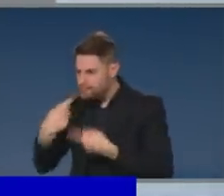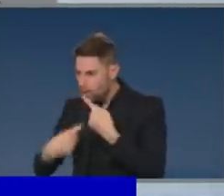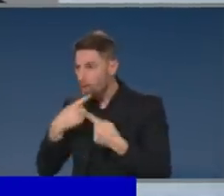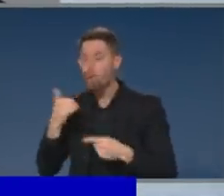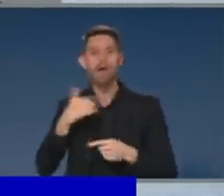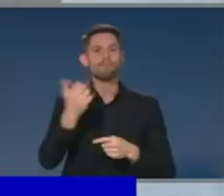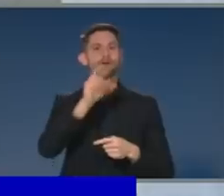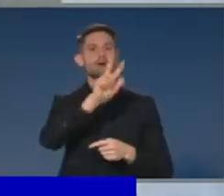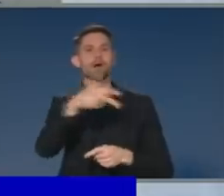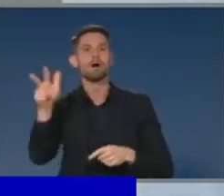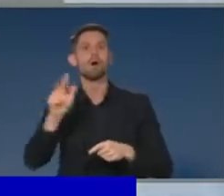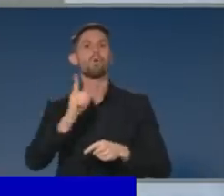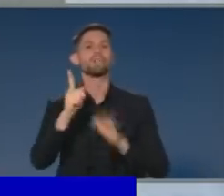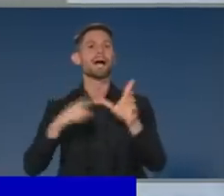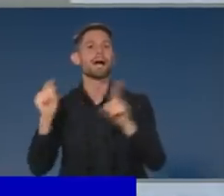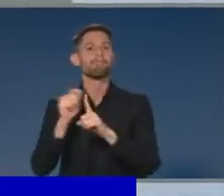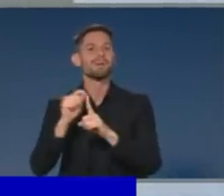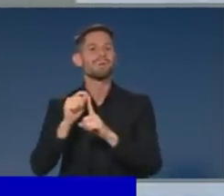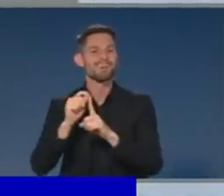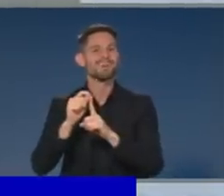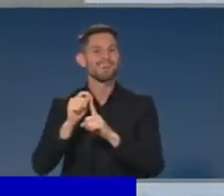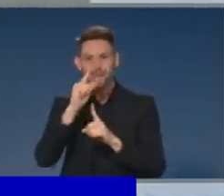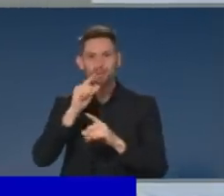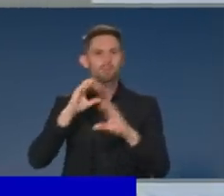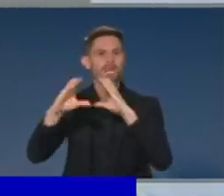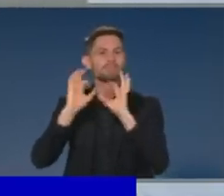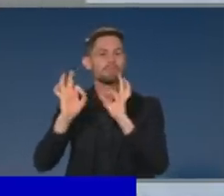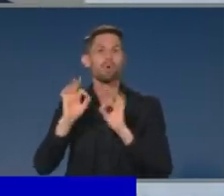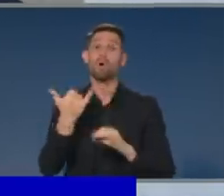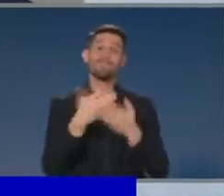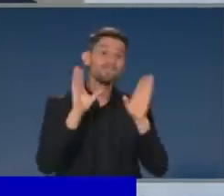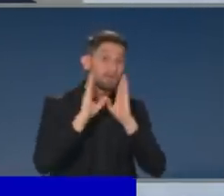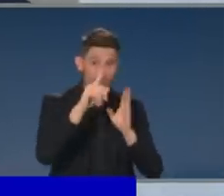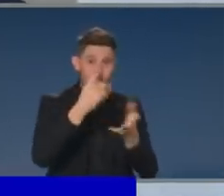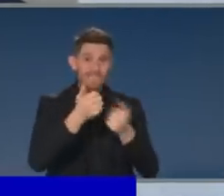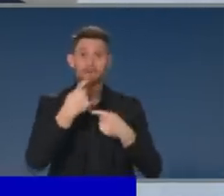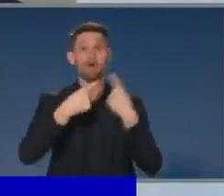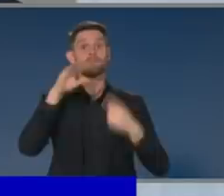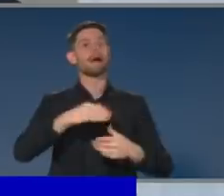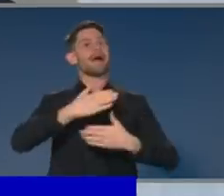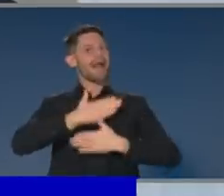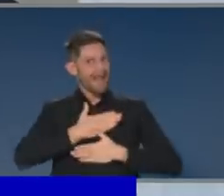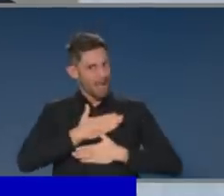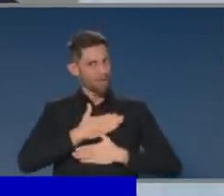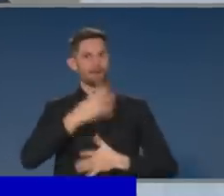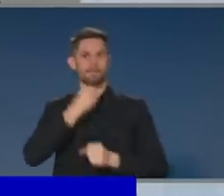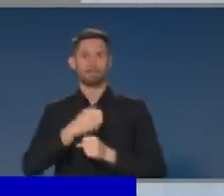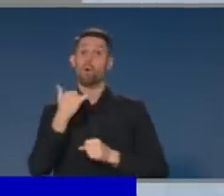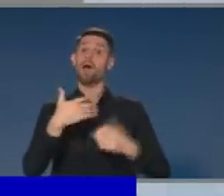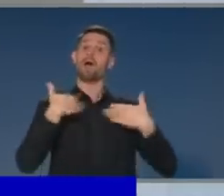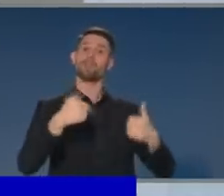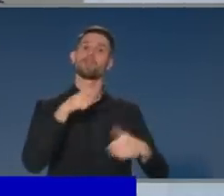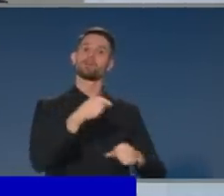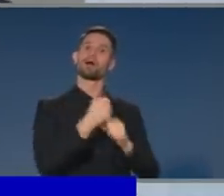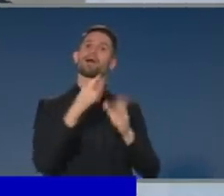messaging services, which actually enable you to get the right information. The health.gov.au website also does the